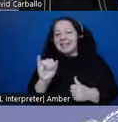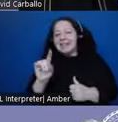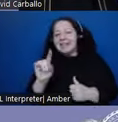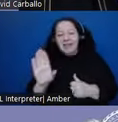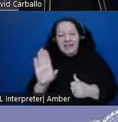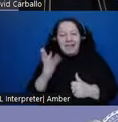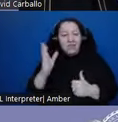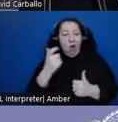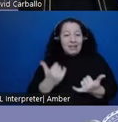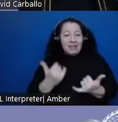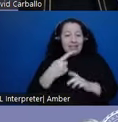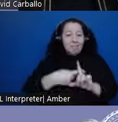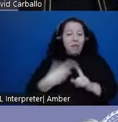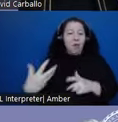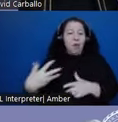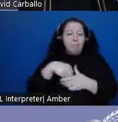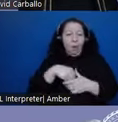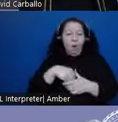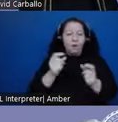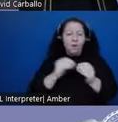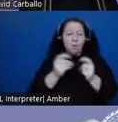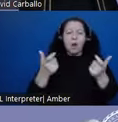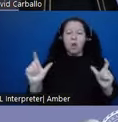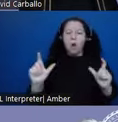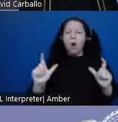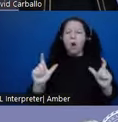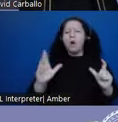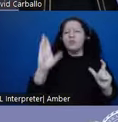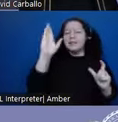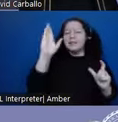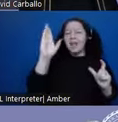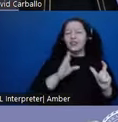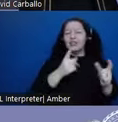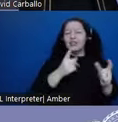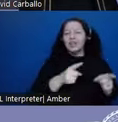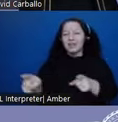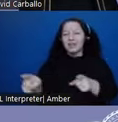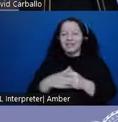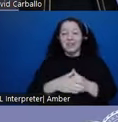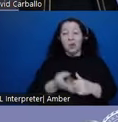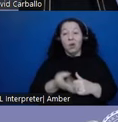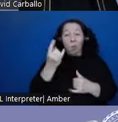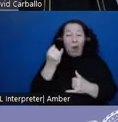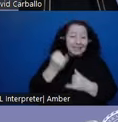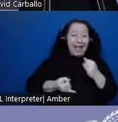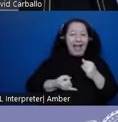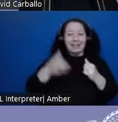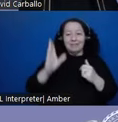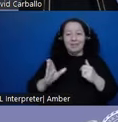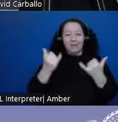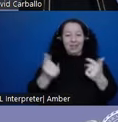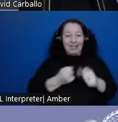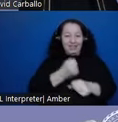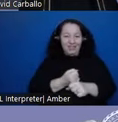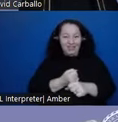this month are part of a larger lecture series. We have one last speaker for this year's